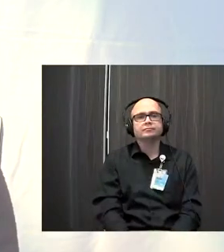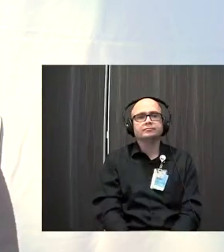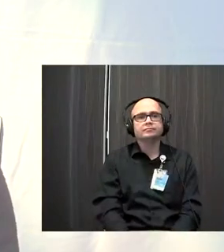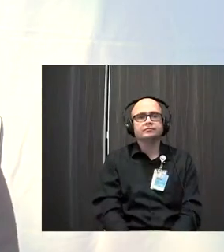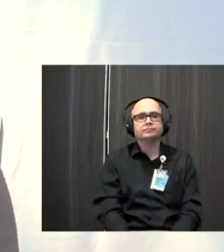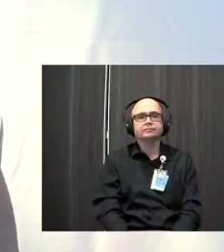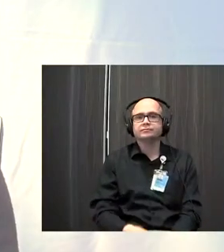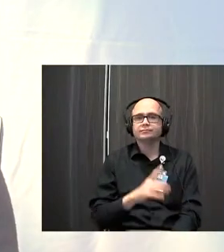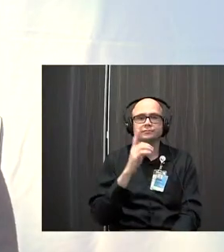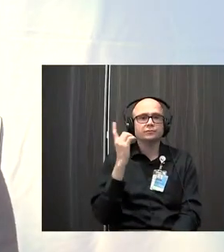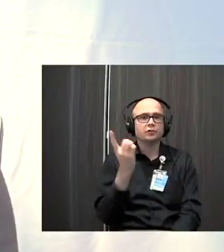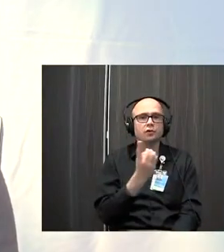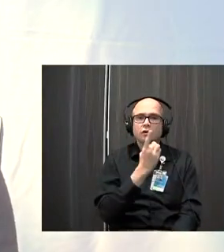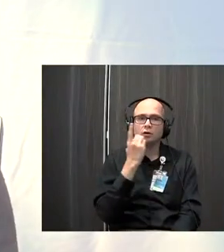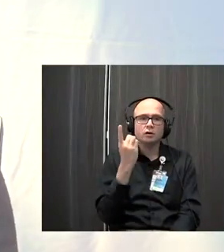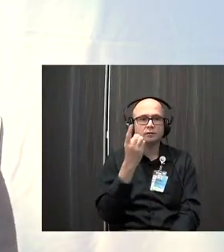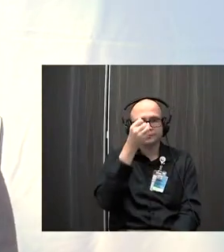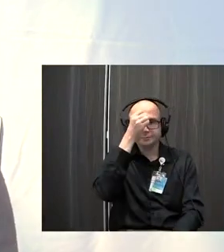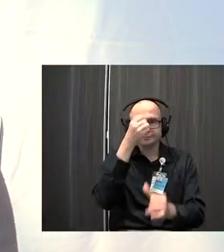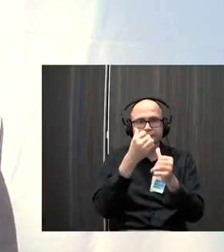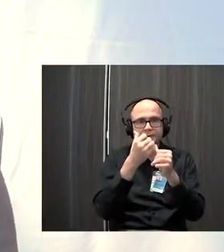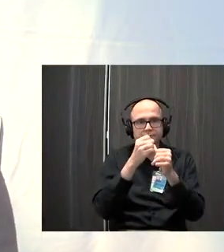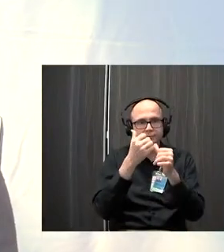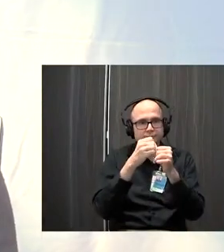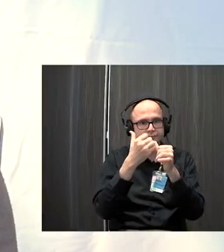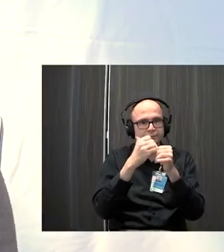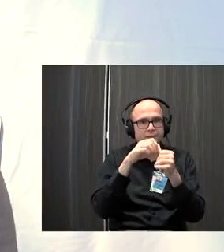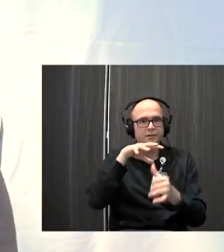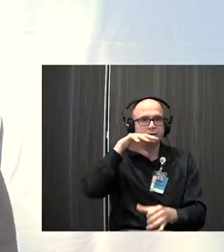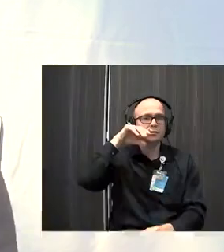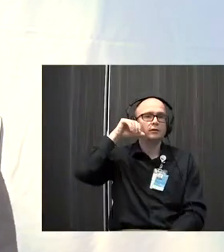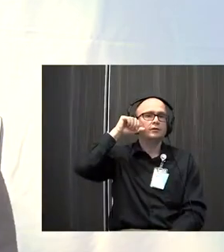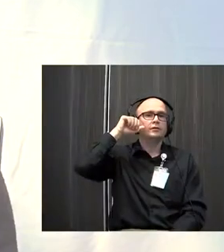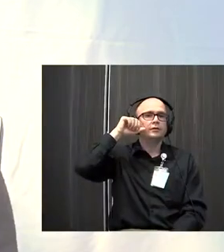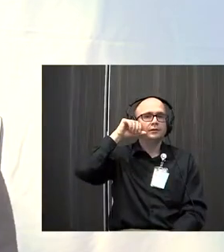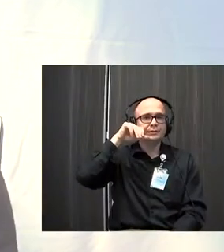Always coming back to your inhalation and to your exhalation.